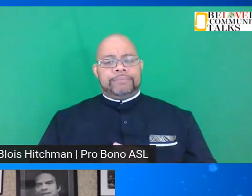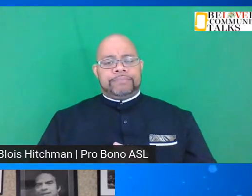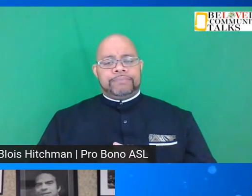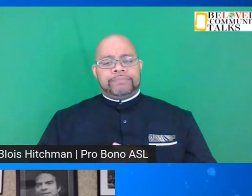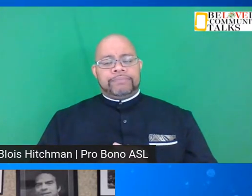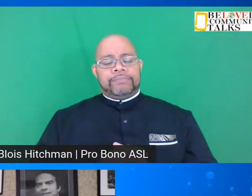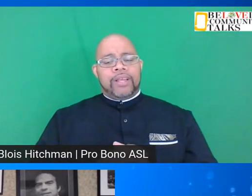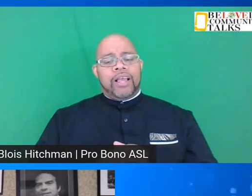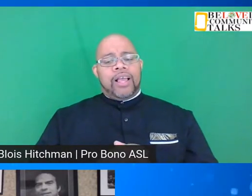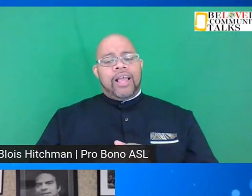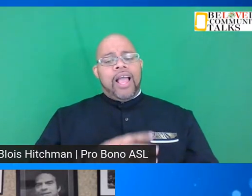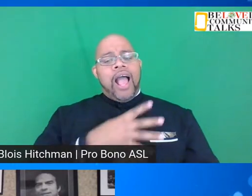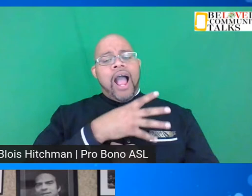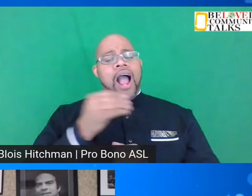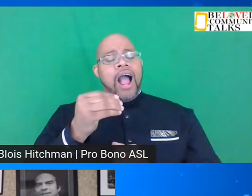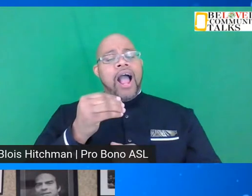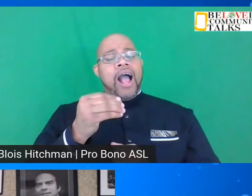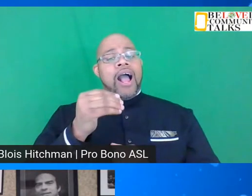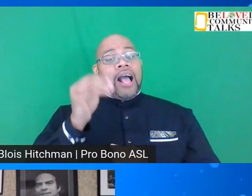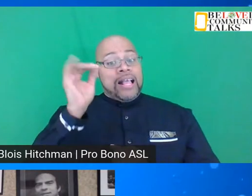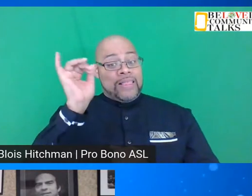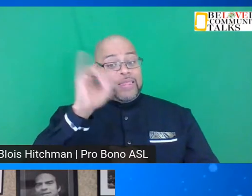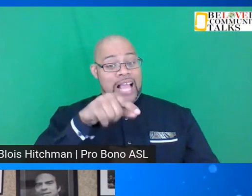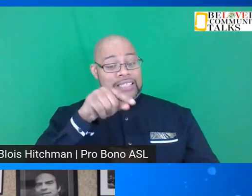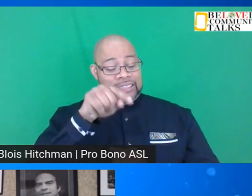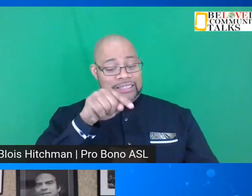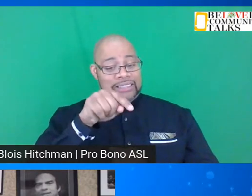And that that's more.